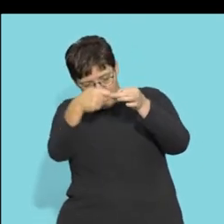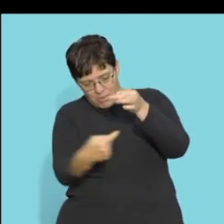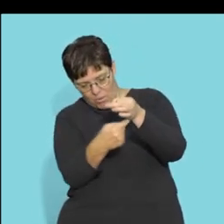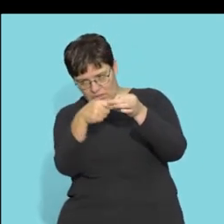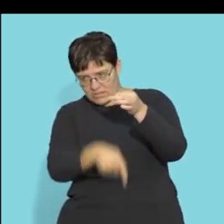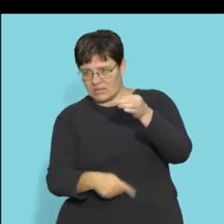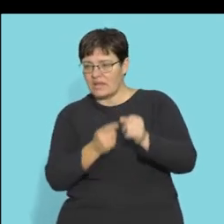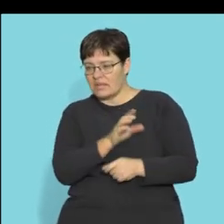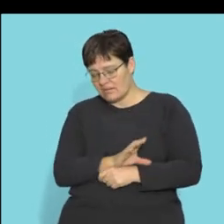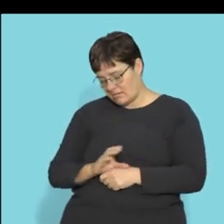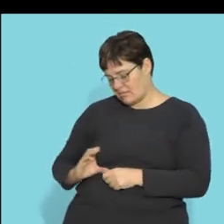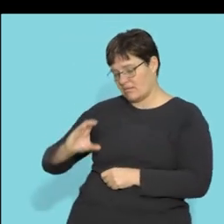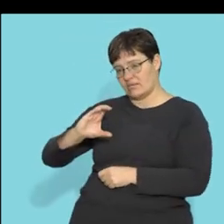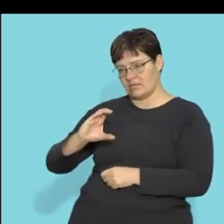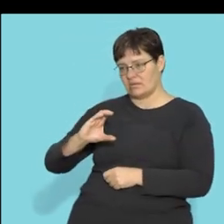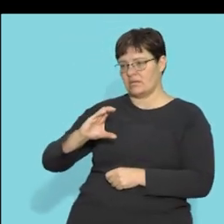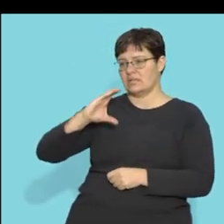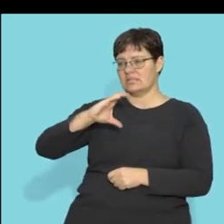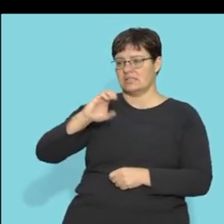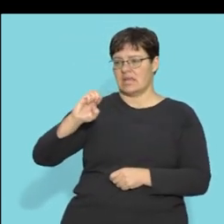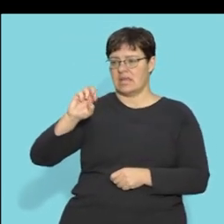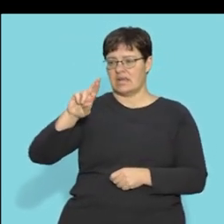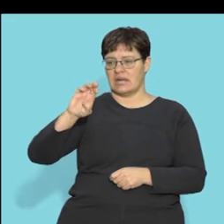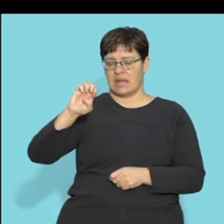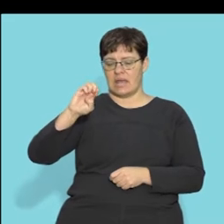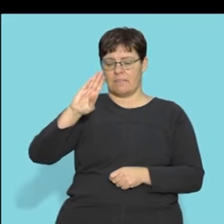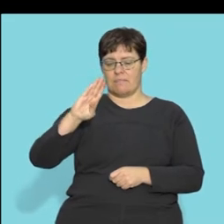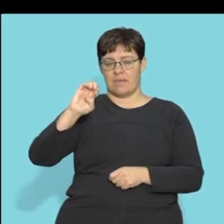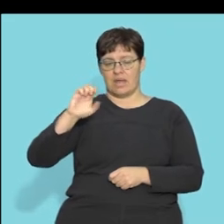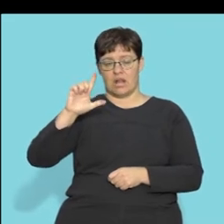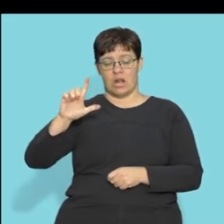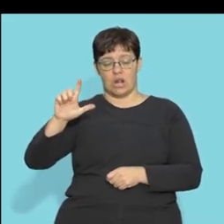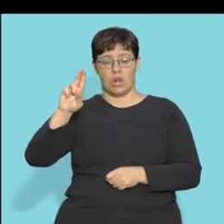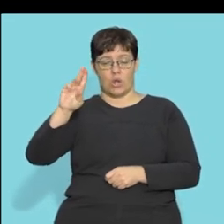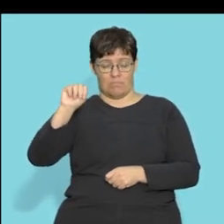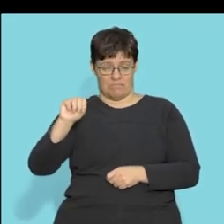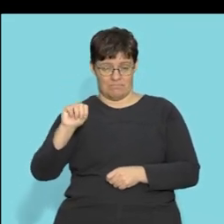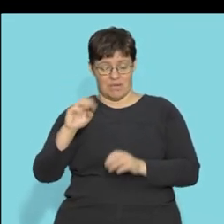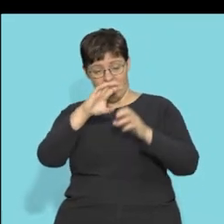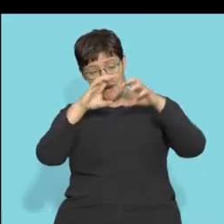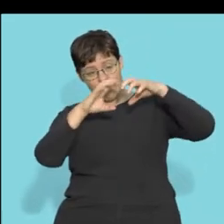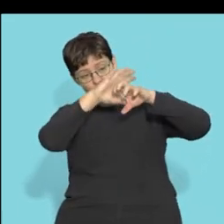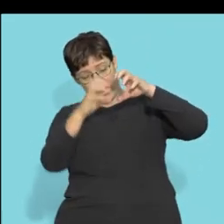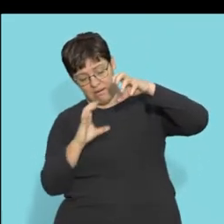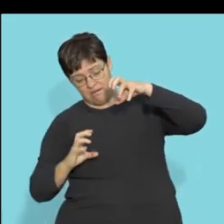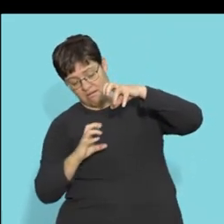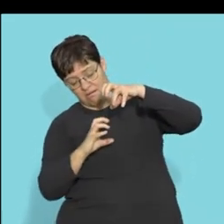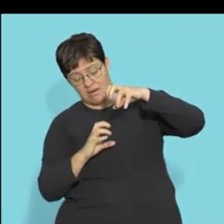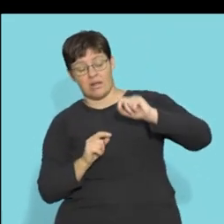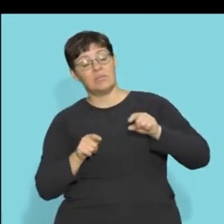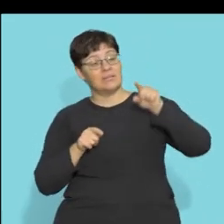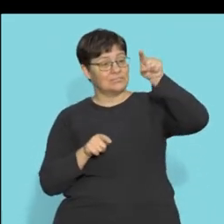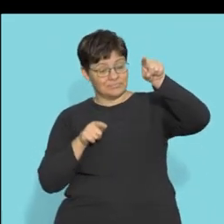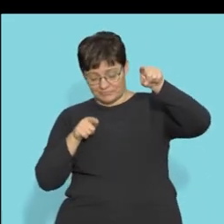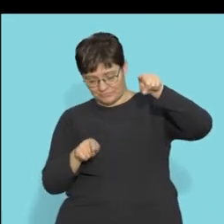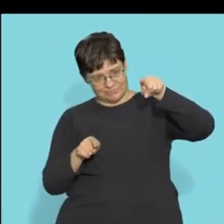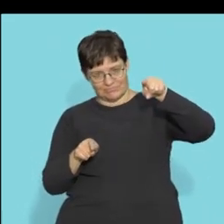and then this yellow thing here with a tree of life there is the cerebellum now one very important